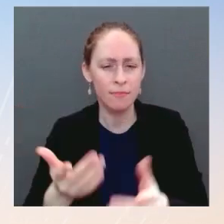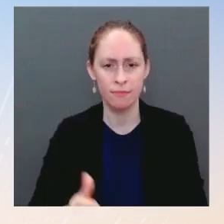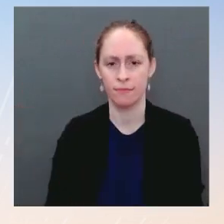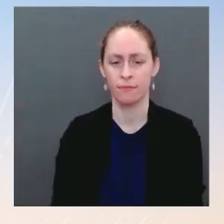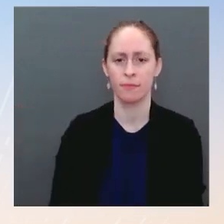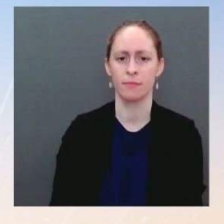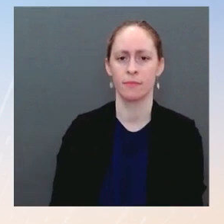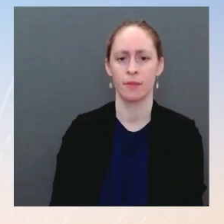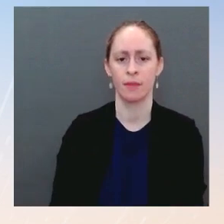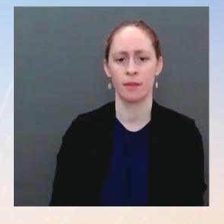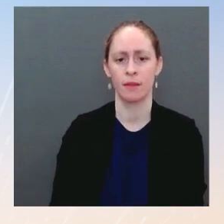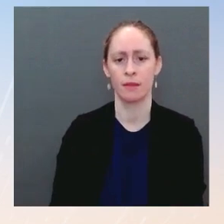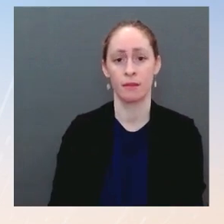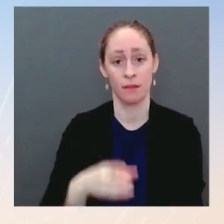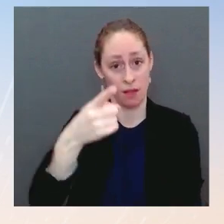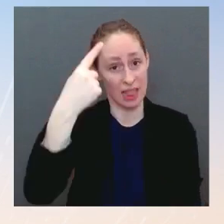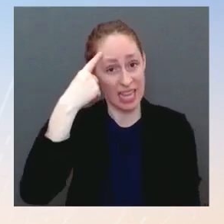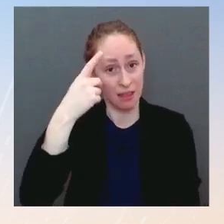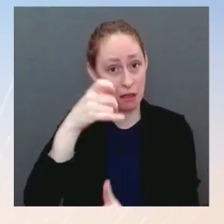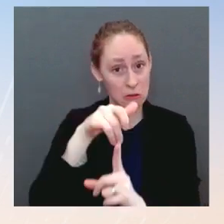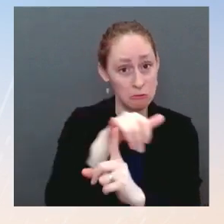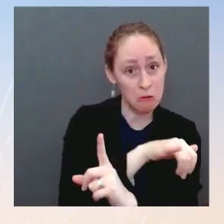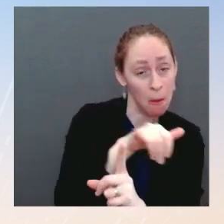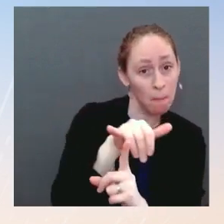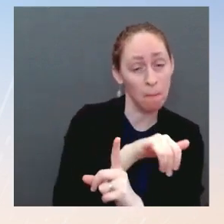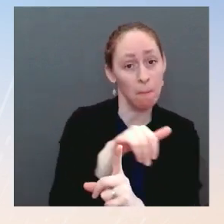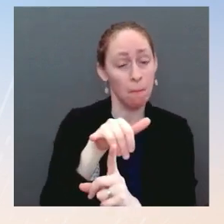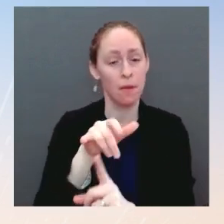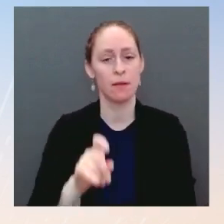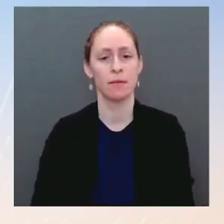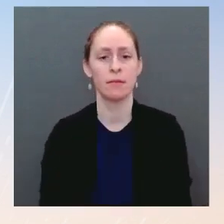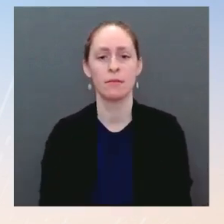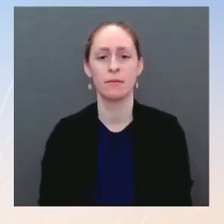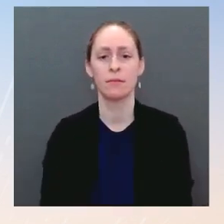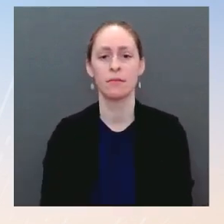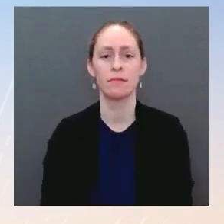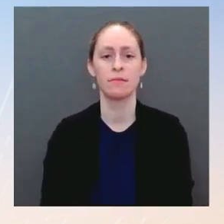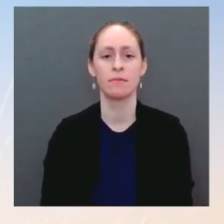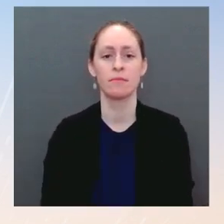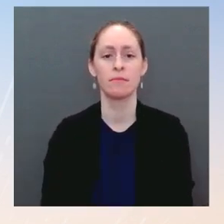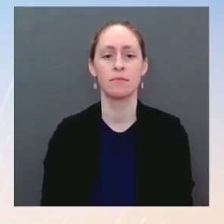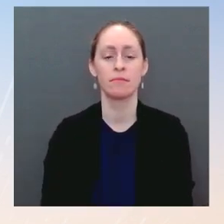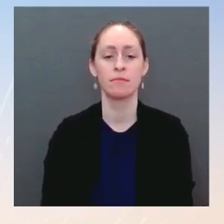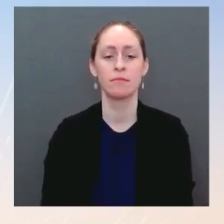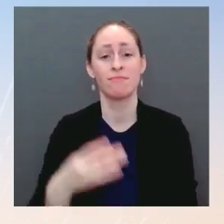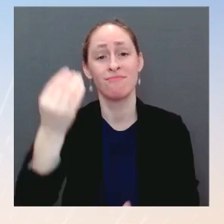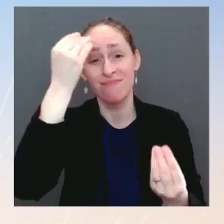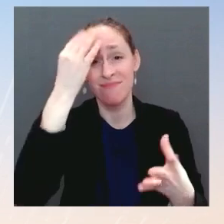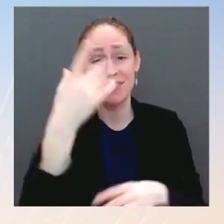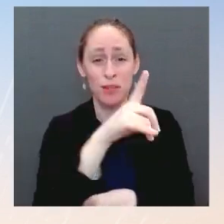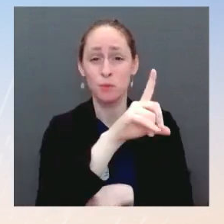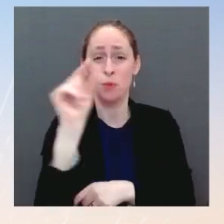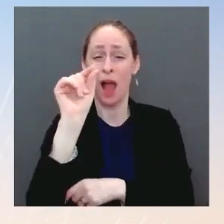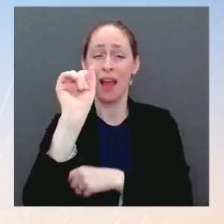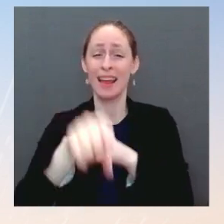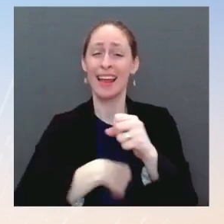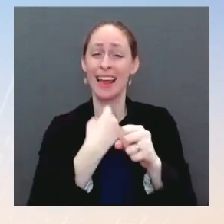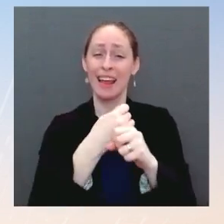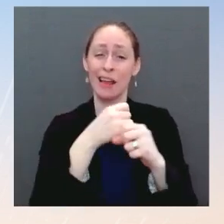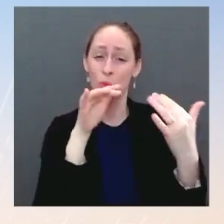was failed where we were spending billions and trillions of dollars every month and every year is a very different circumstance